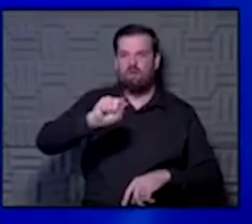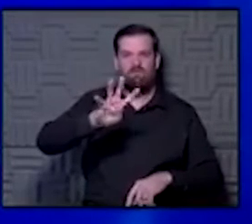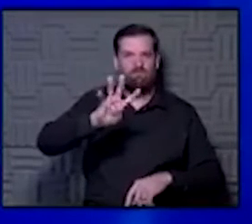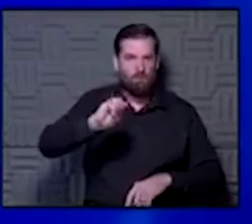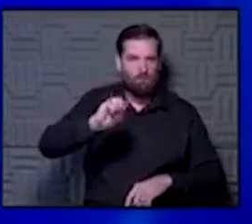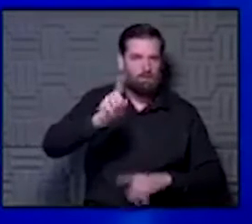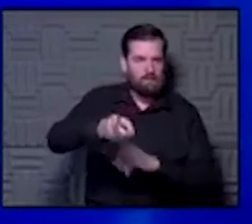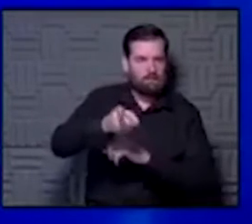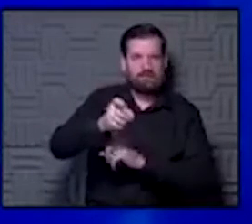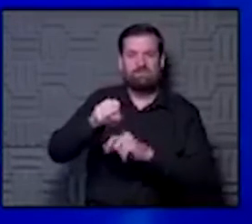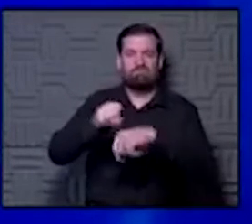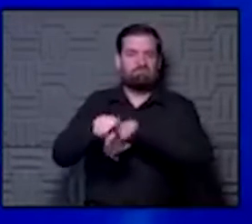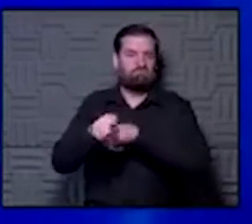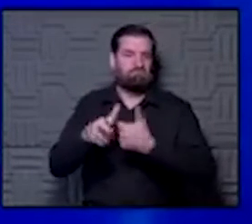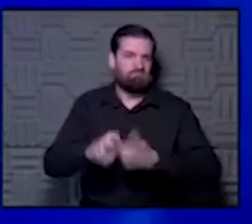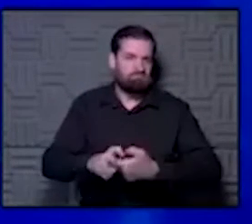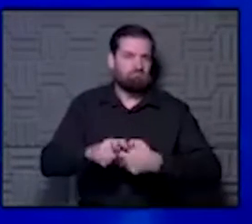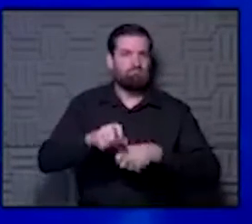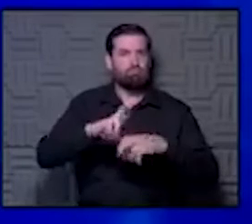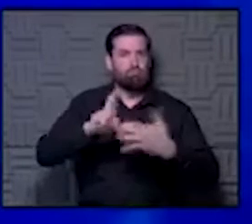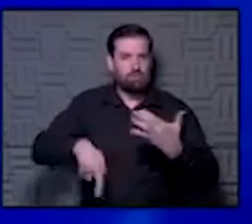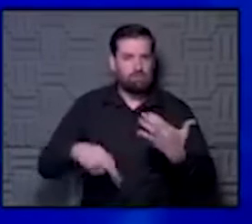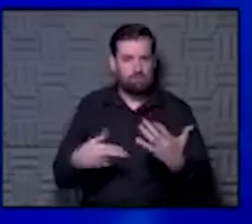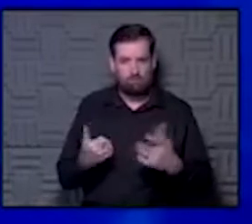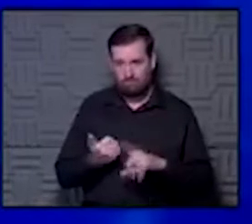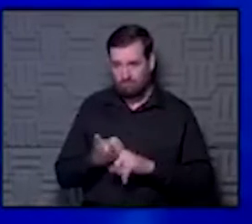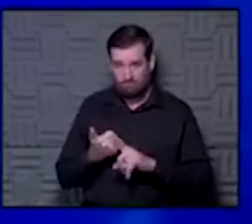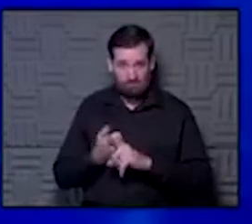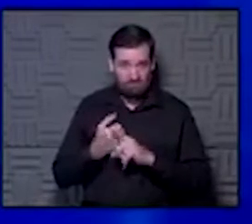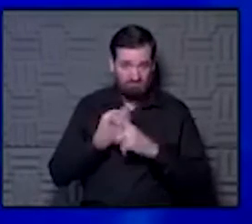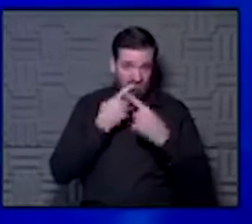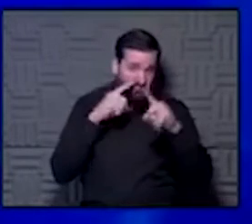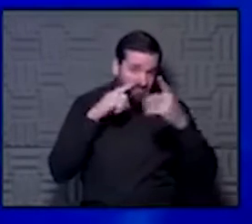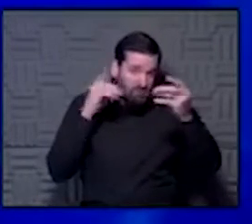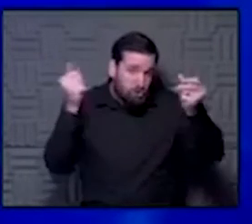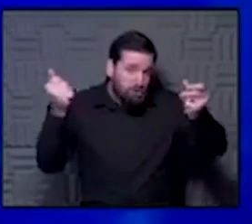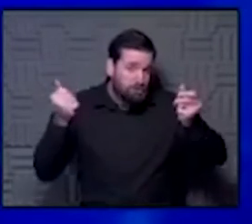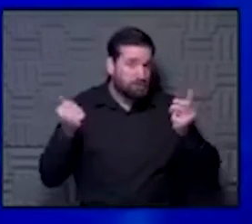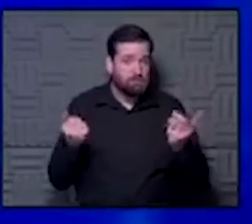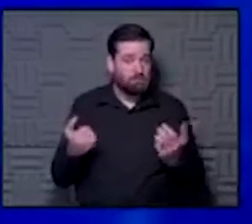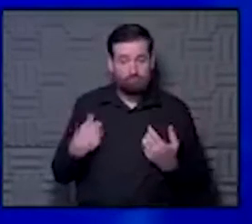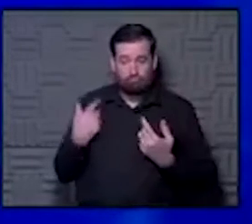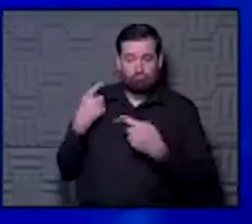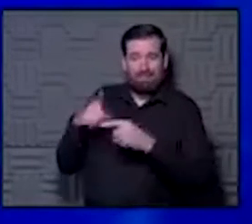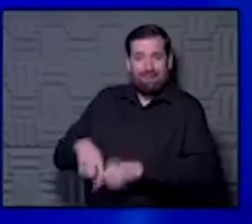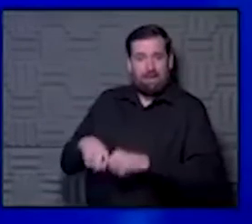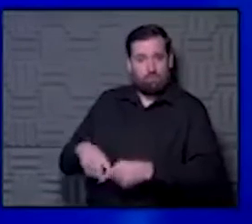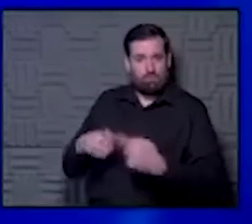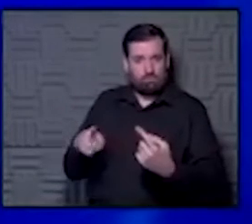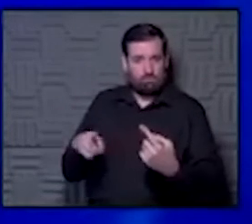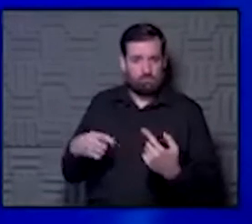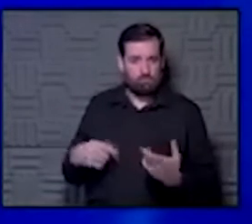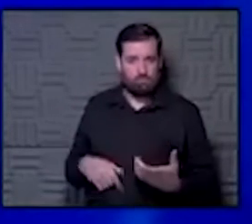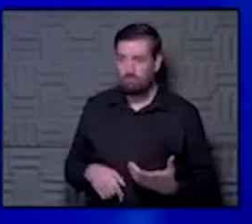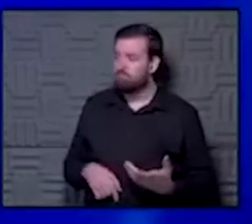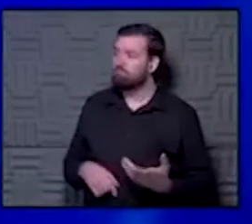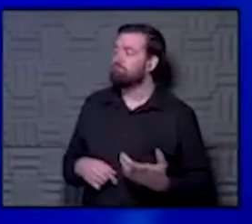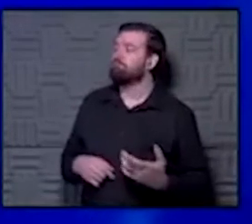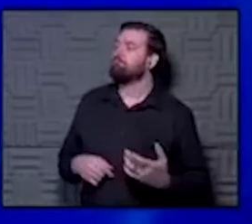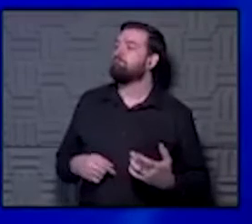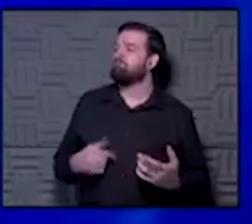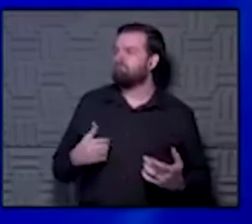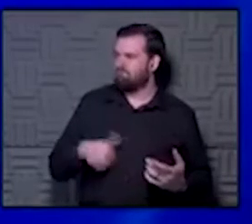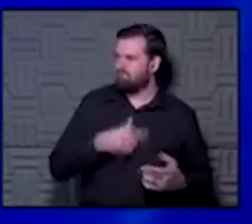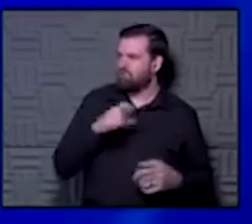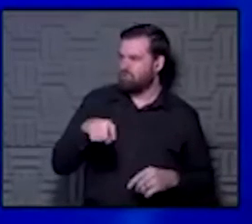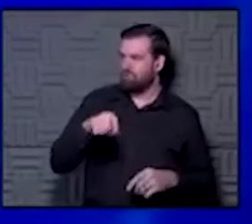And they want to know how efficient and accurate. reliable those tests are. You know, I think one of things we should do is get